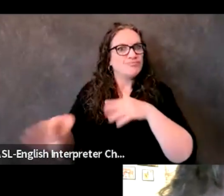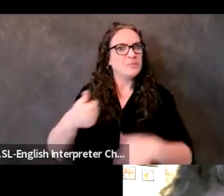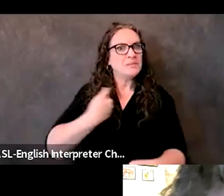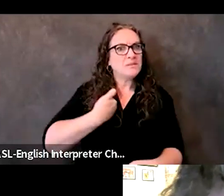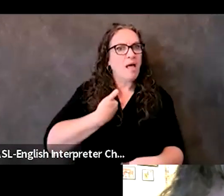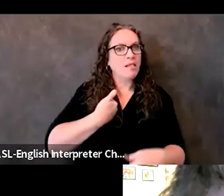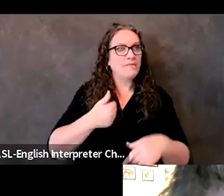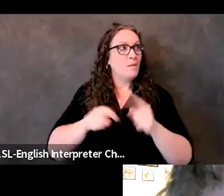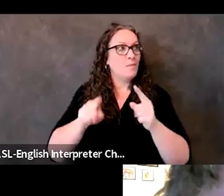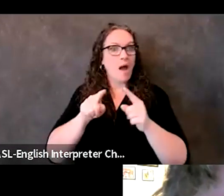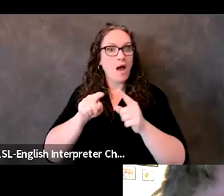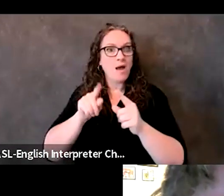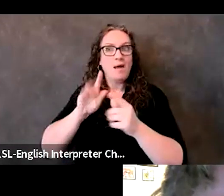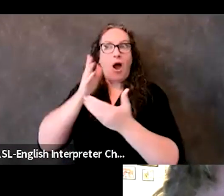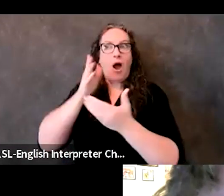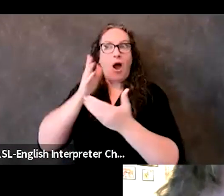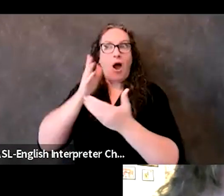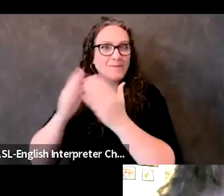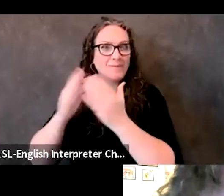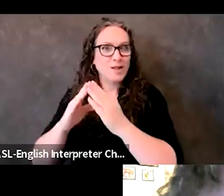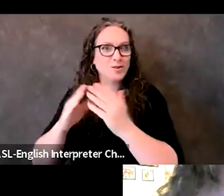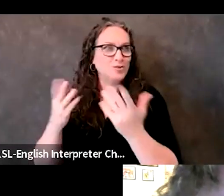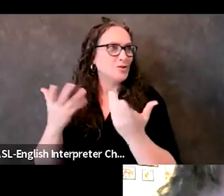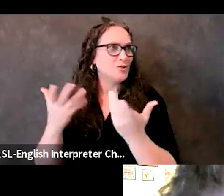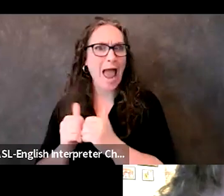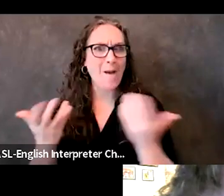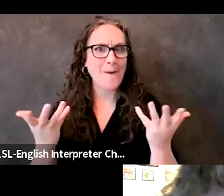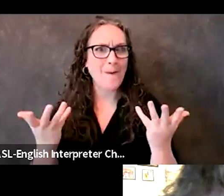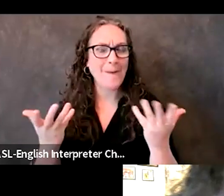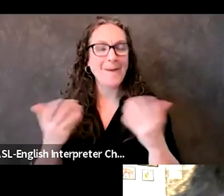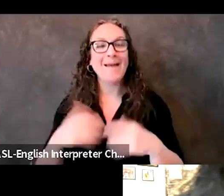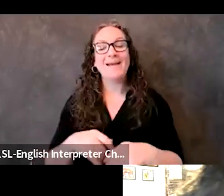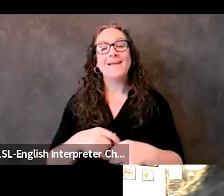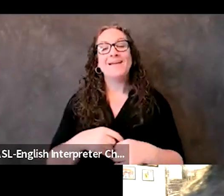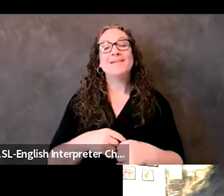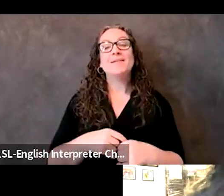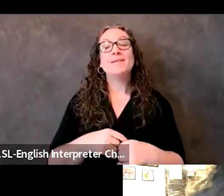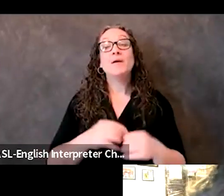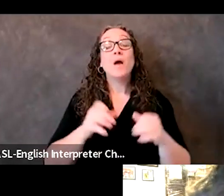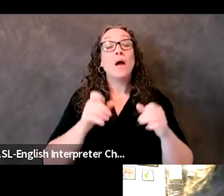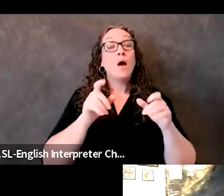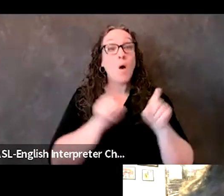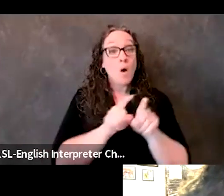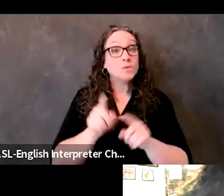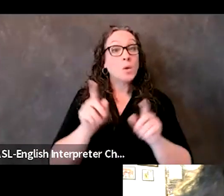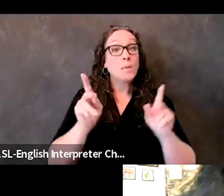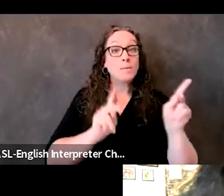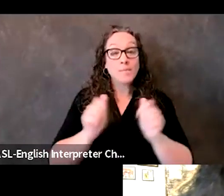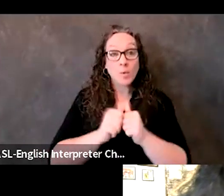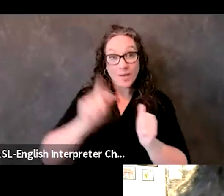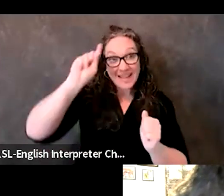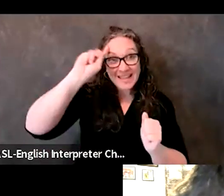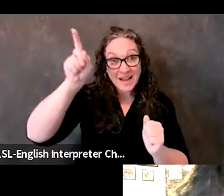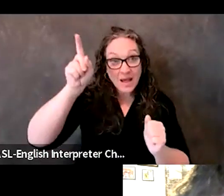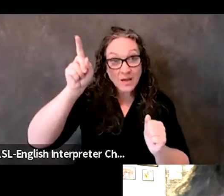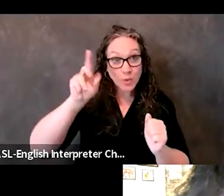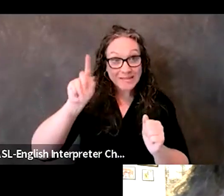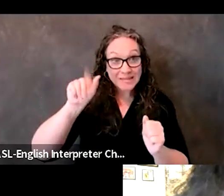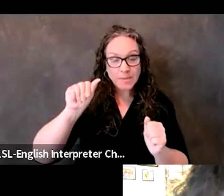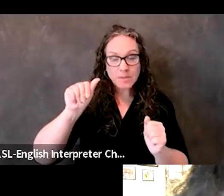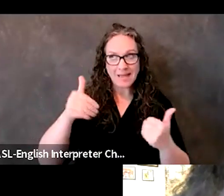Similarly, people with intellectual and developmental disabilities have issues with notification